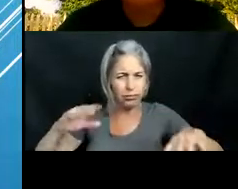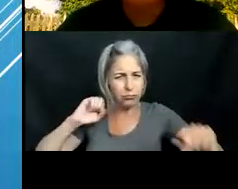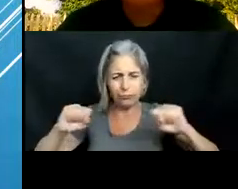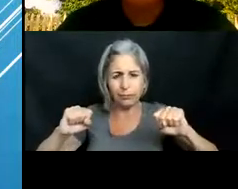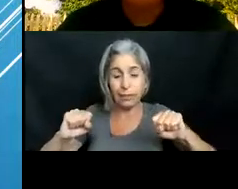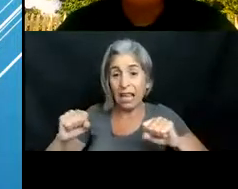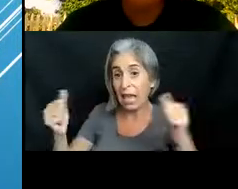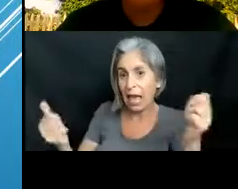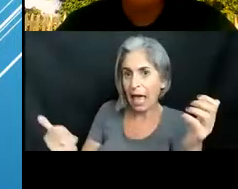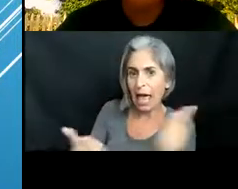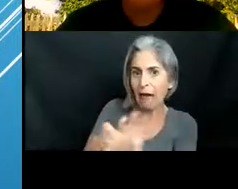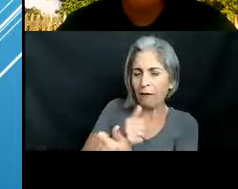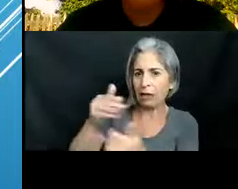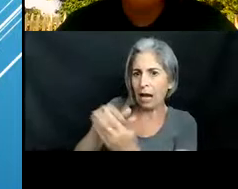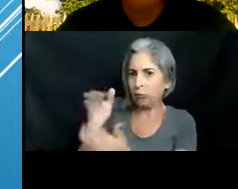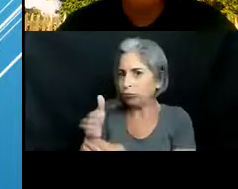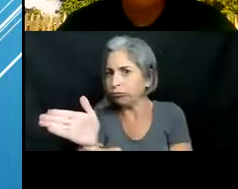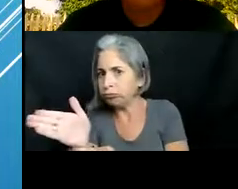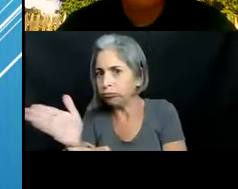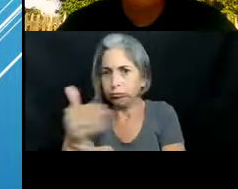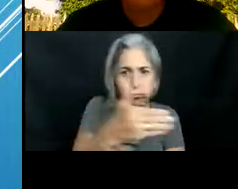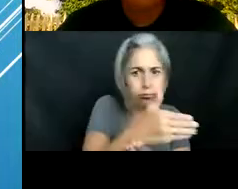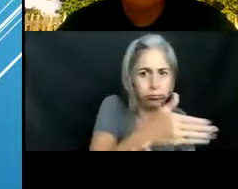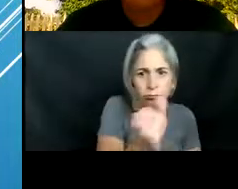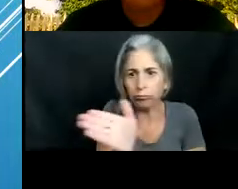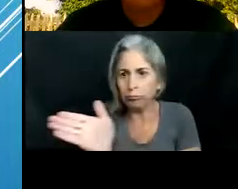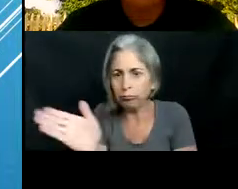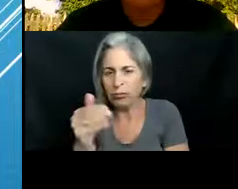with each desperate turn there's another hunter stalking them